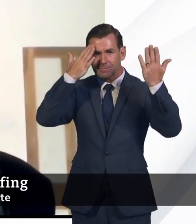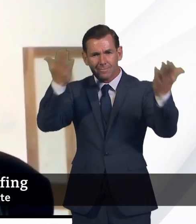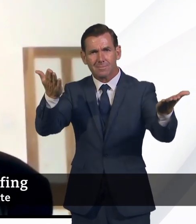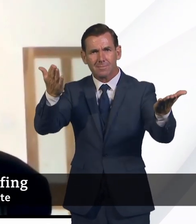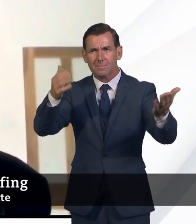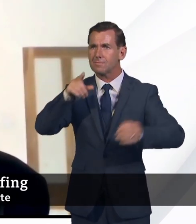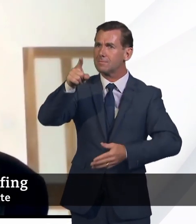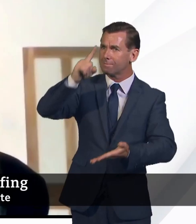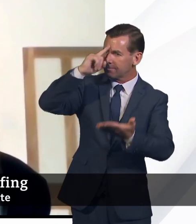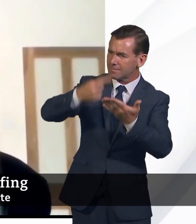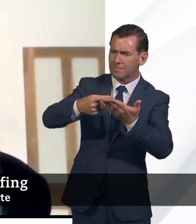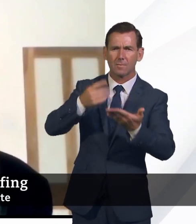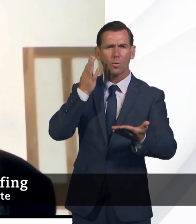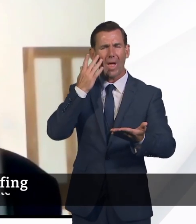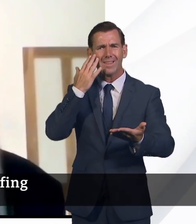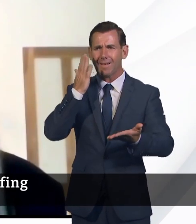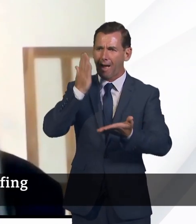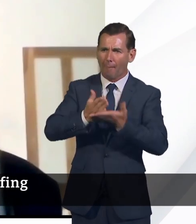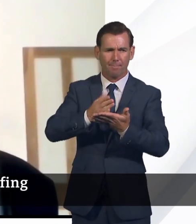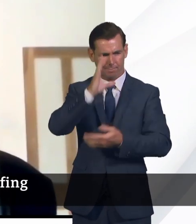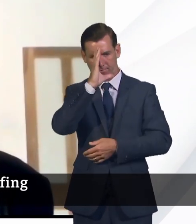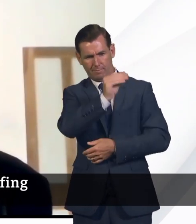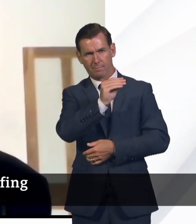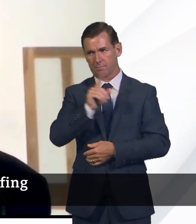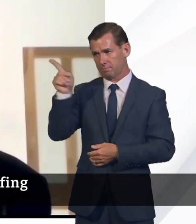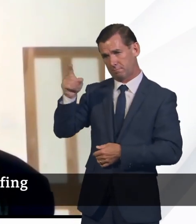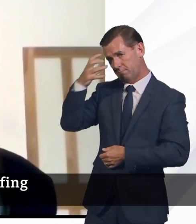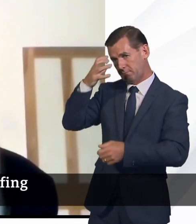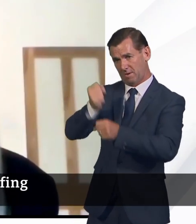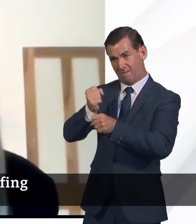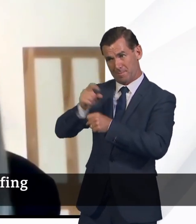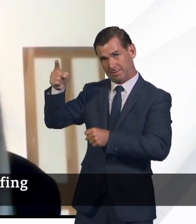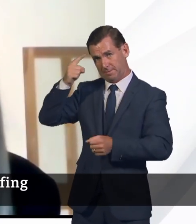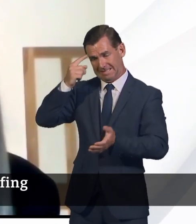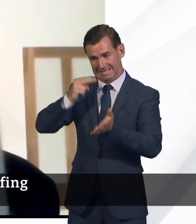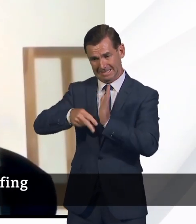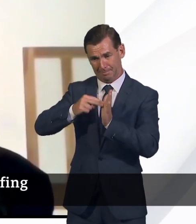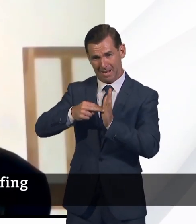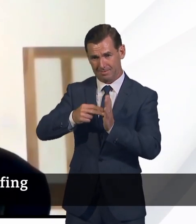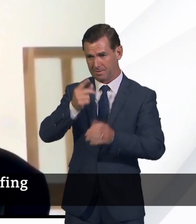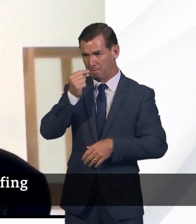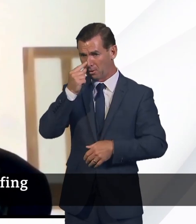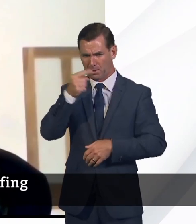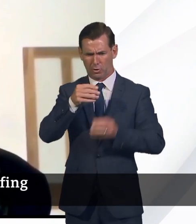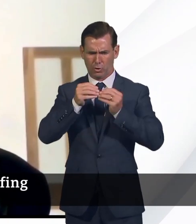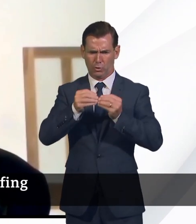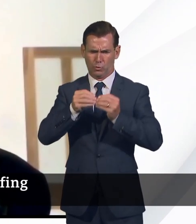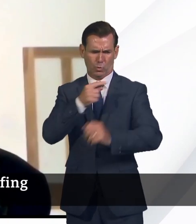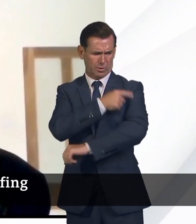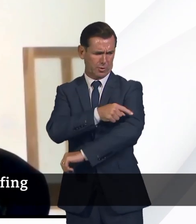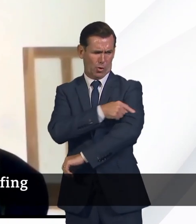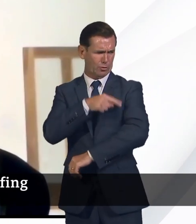around that? And is the government making any contingency plans for the possibility that student nurses might have to extend their courses,